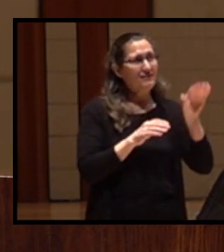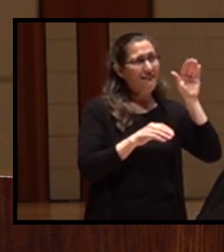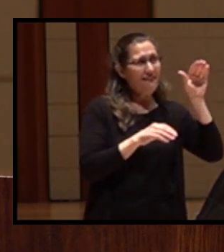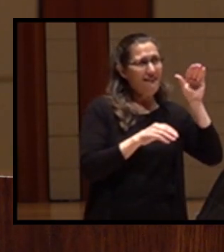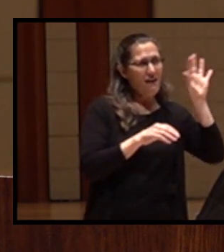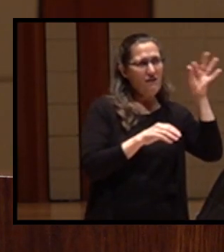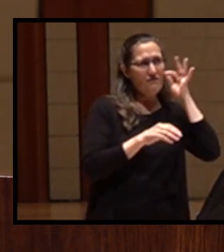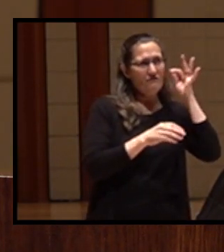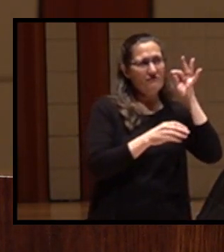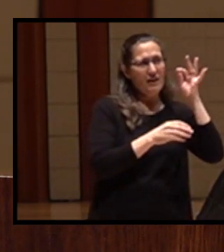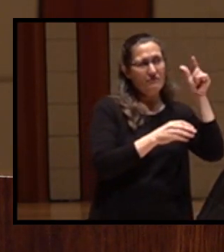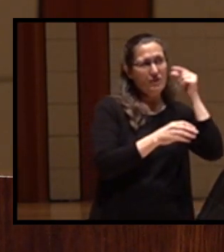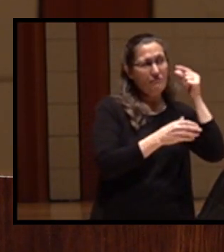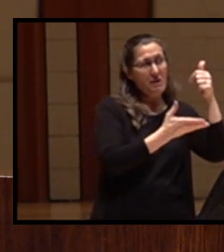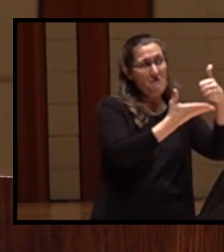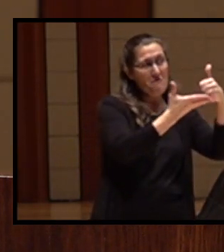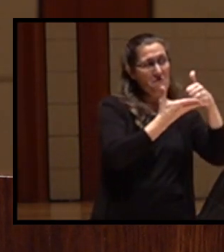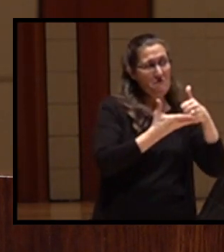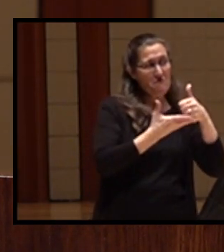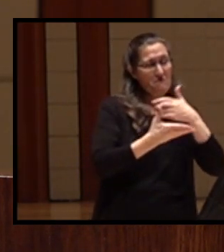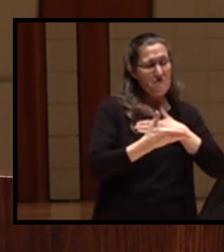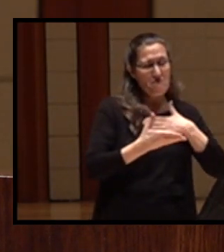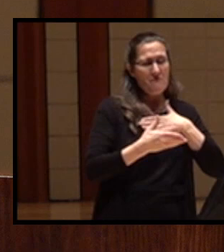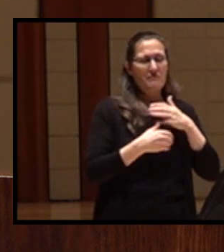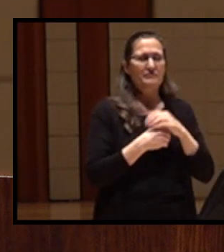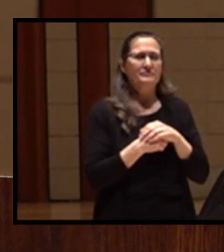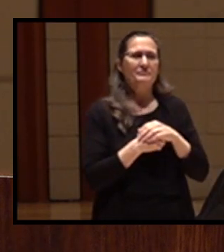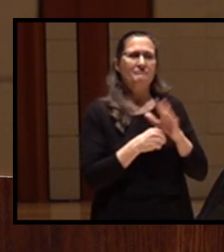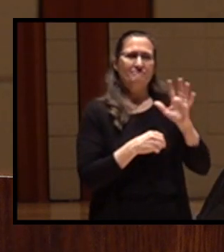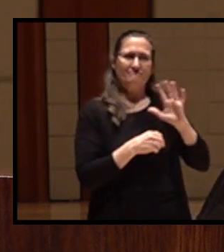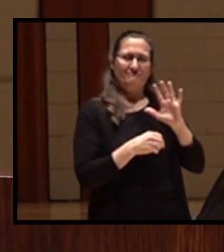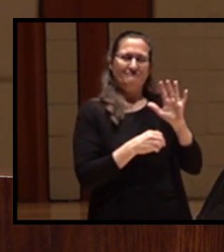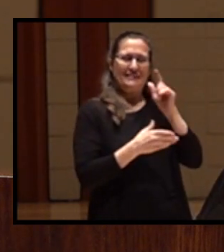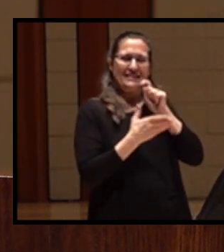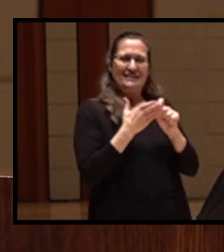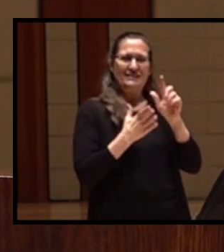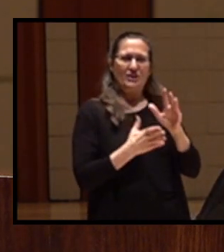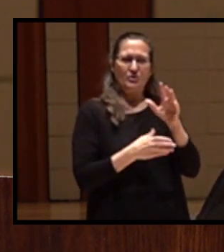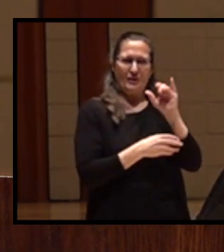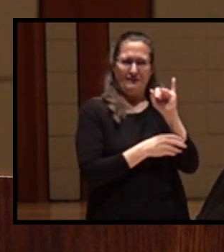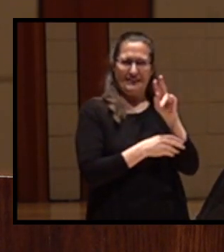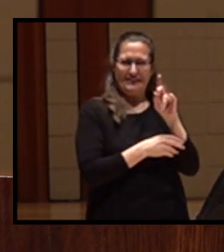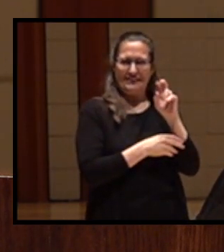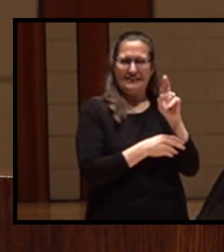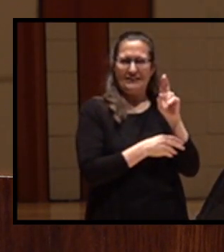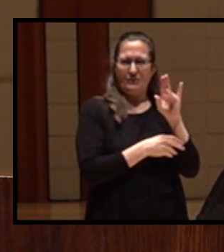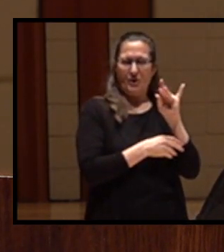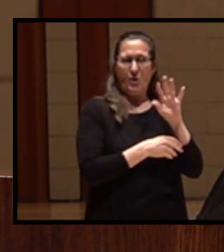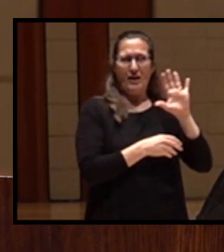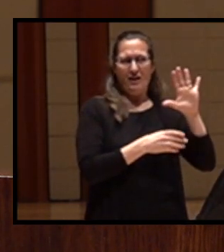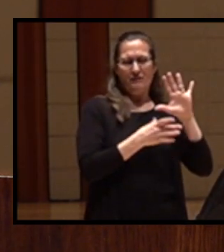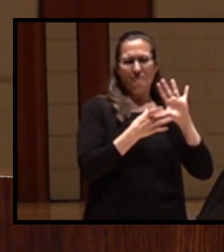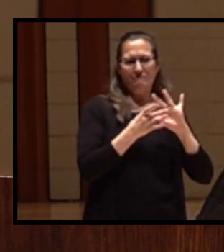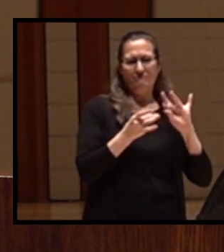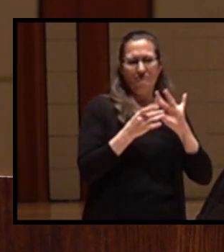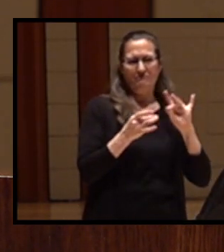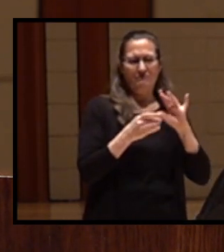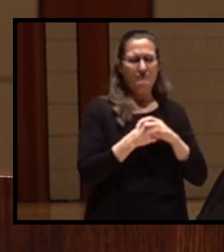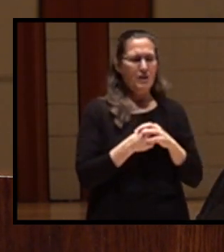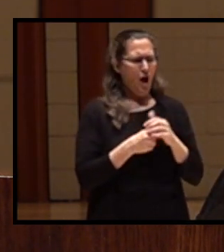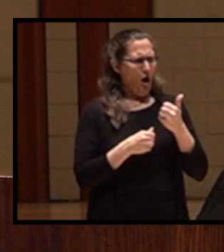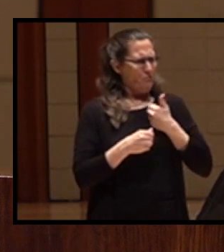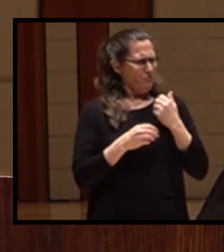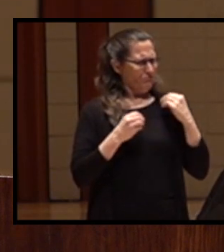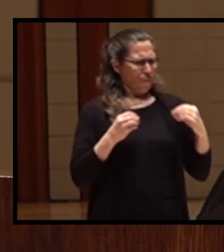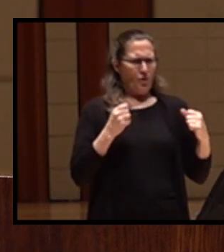And a quote from the Secretary of Interior of the time I find very insightful. And I quote, I have no